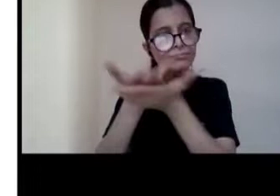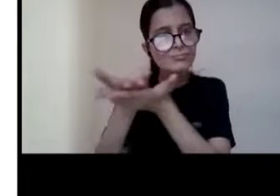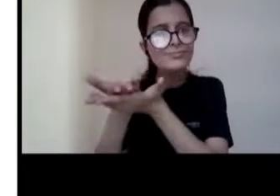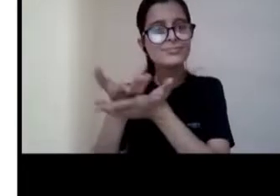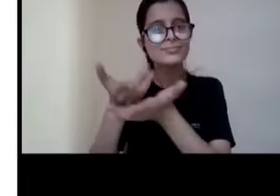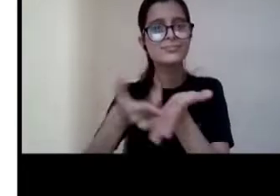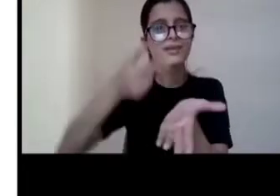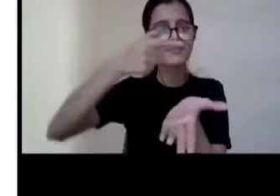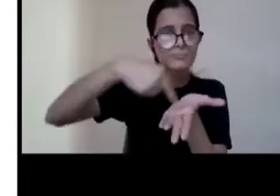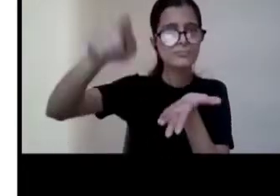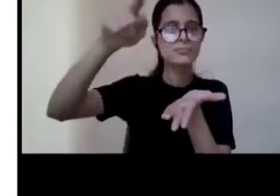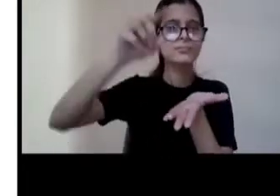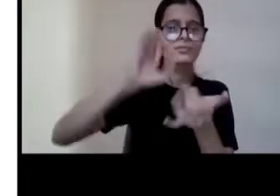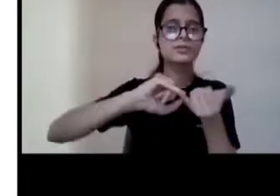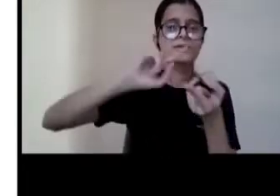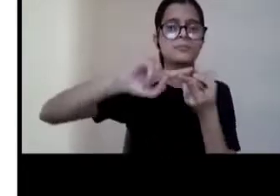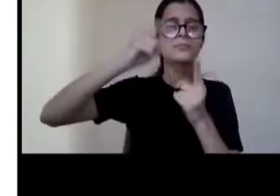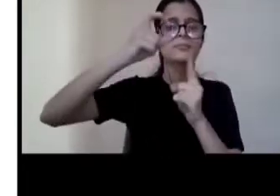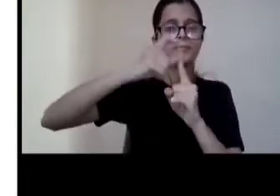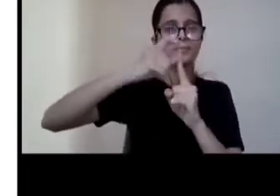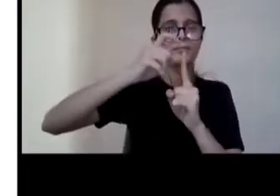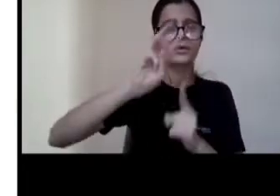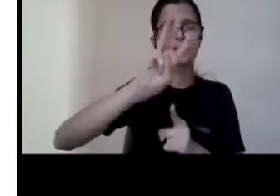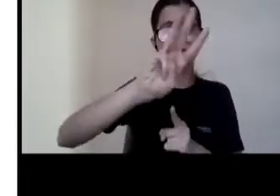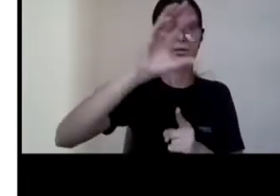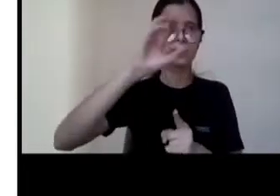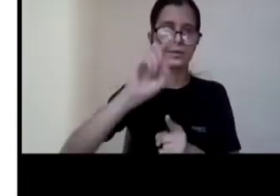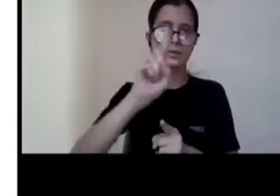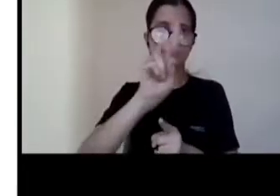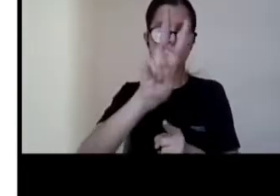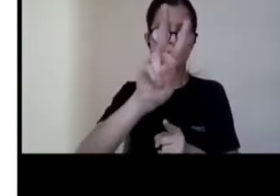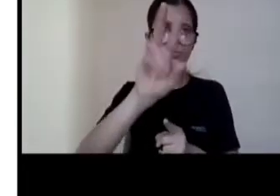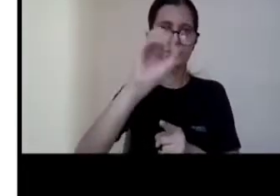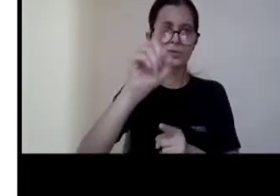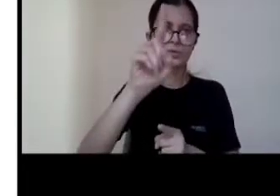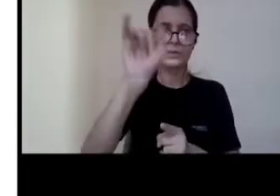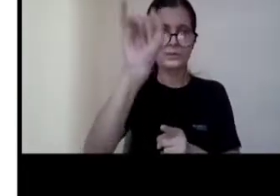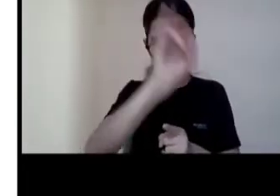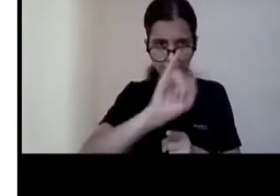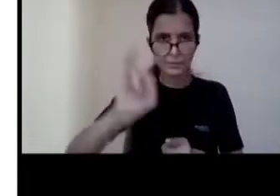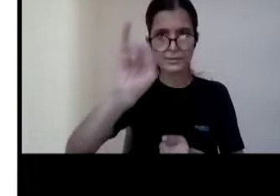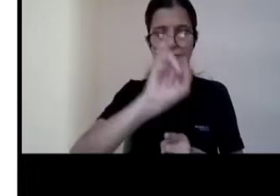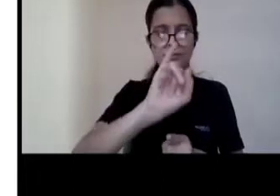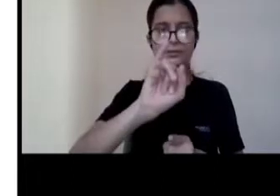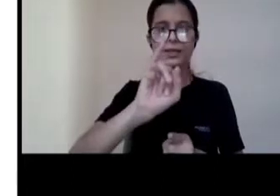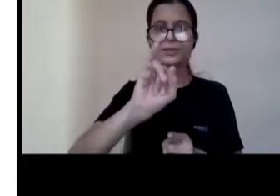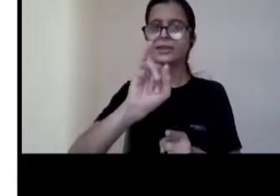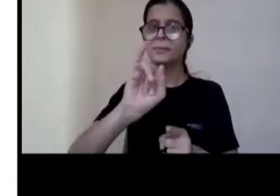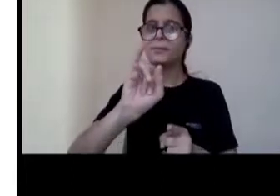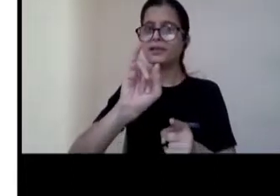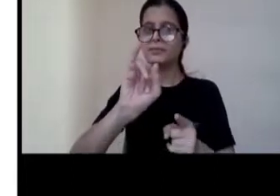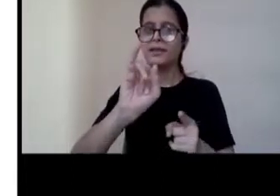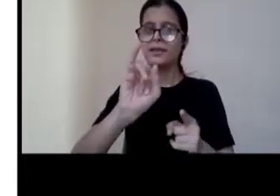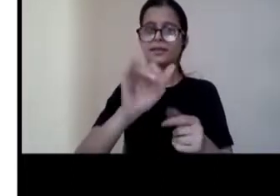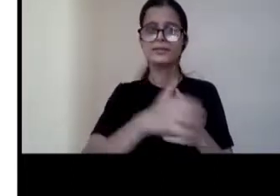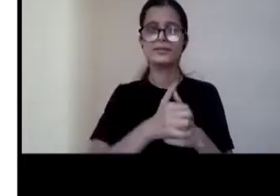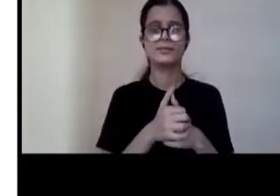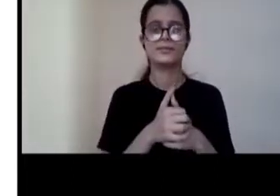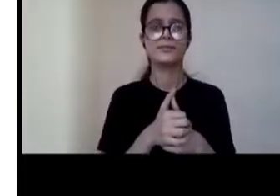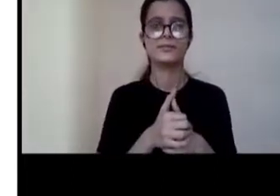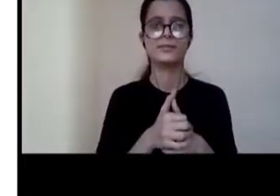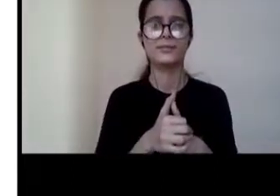in september on on september 30th to be precise in 2016. uh